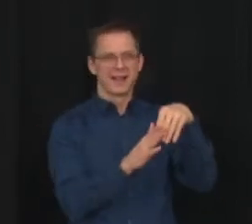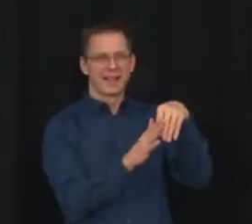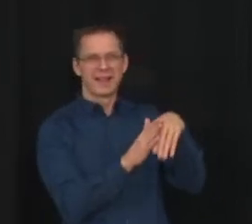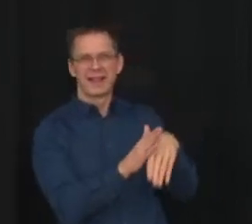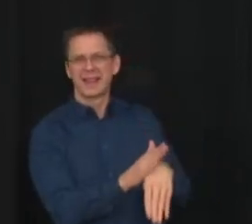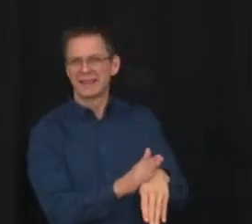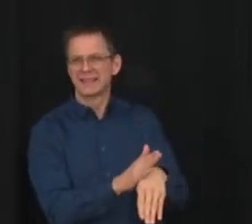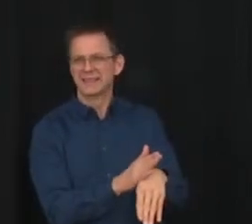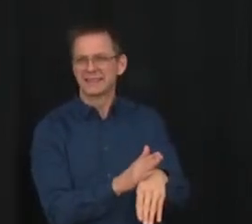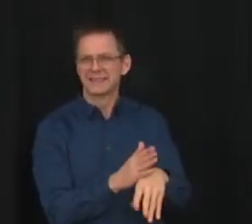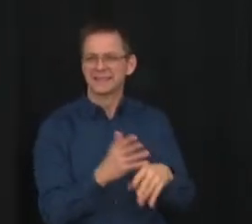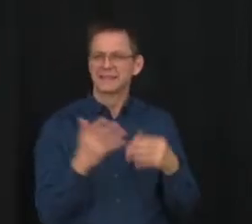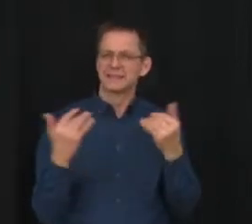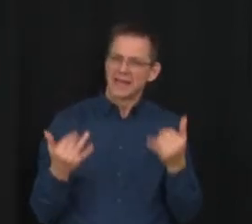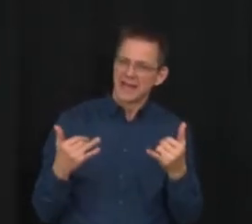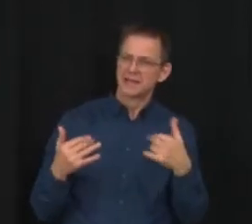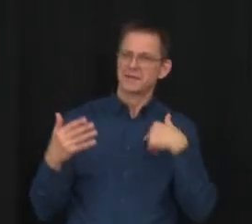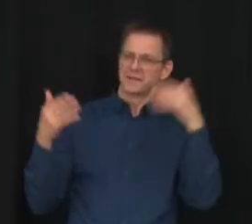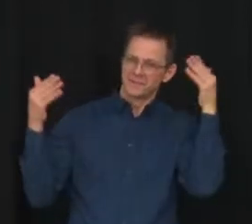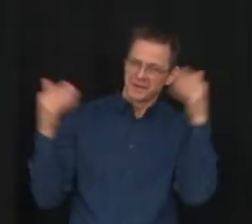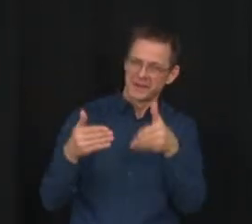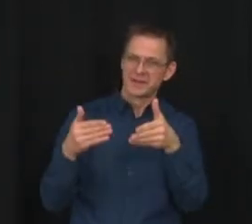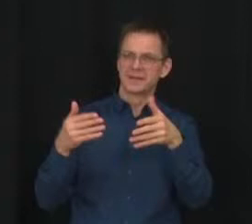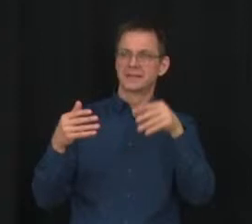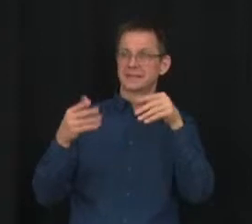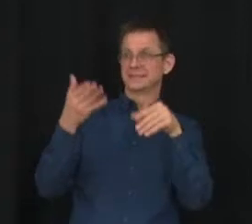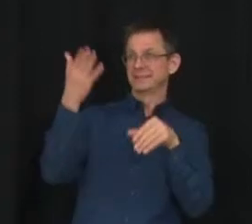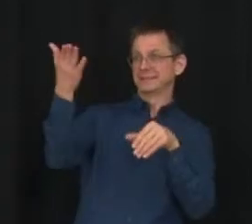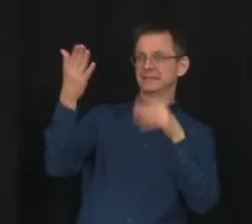that decision preemptively for the entire province.